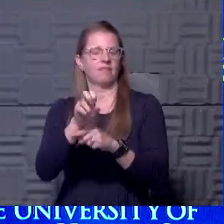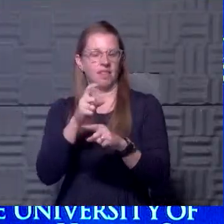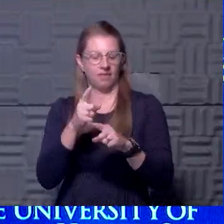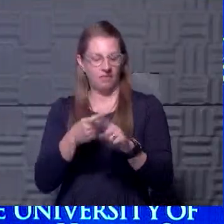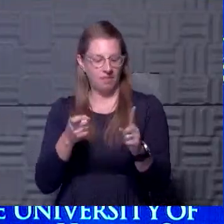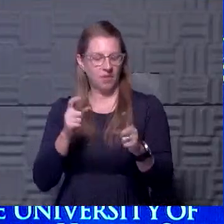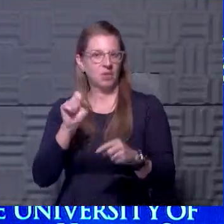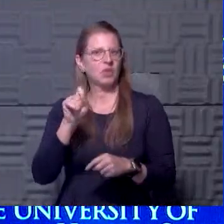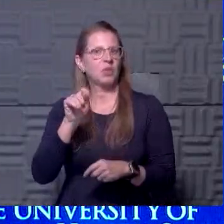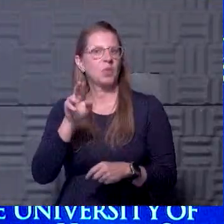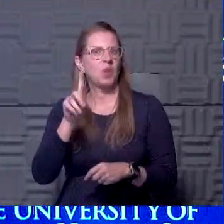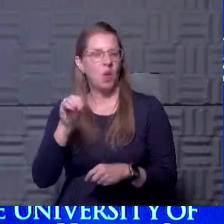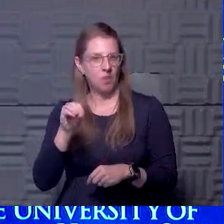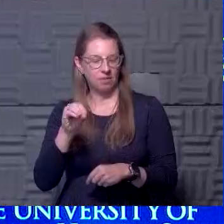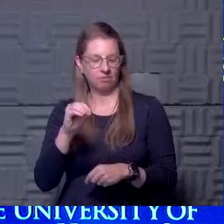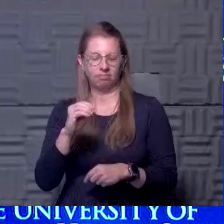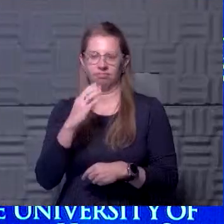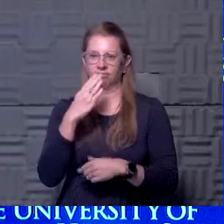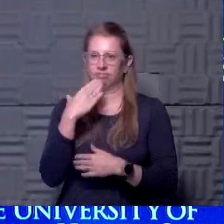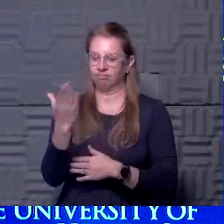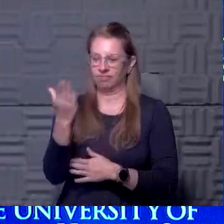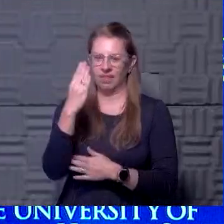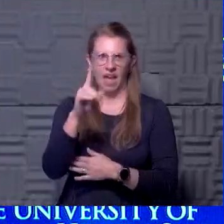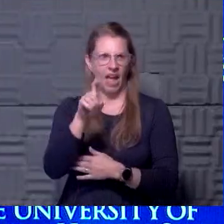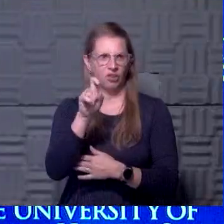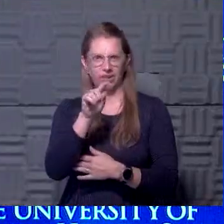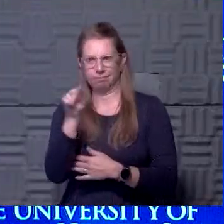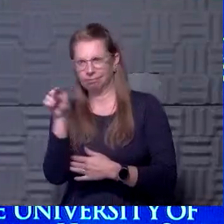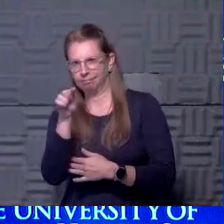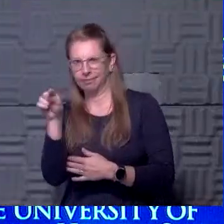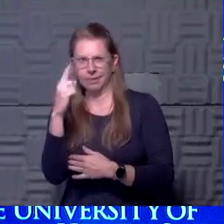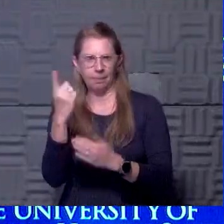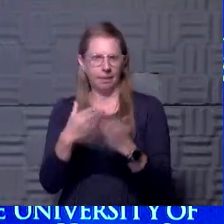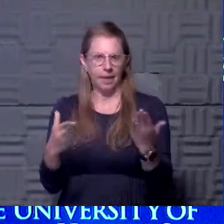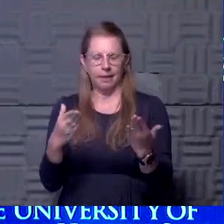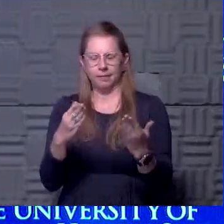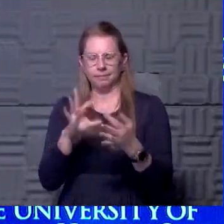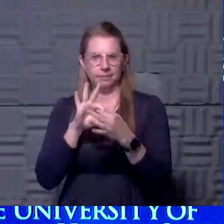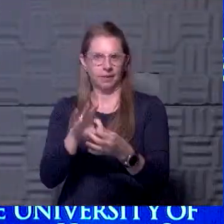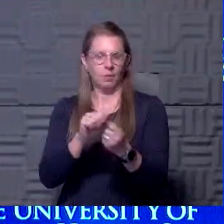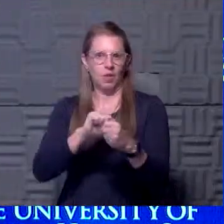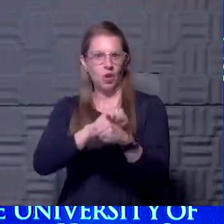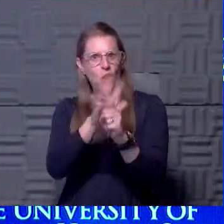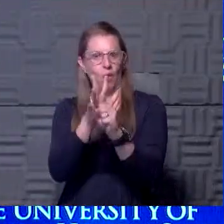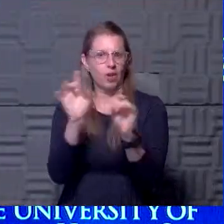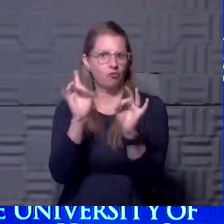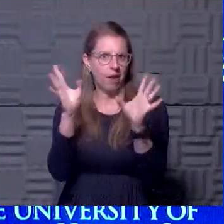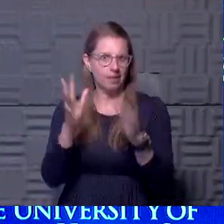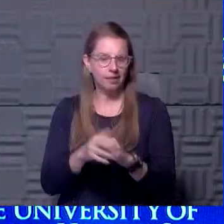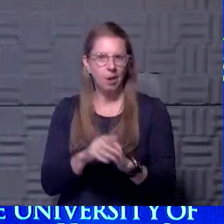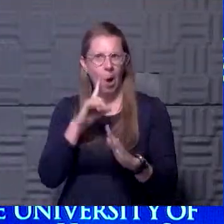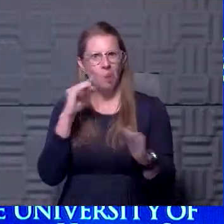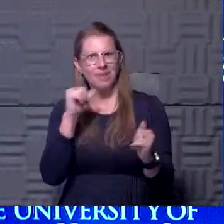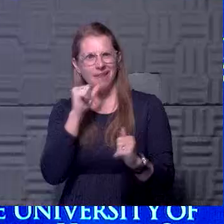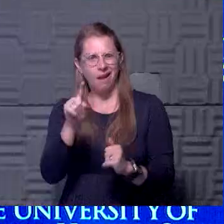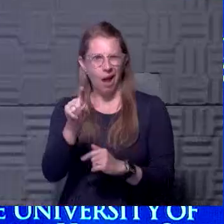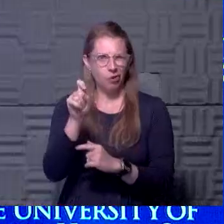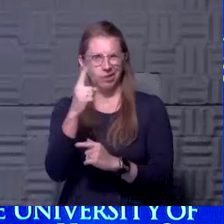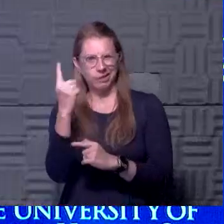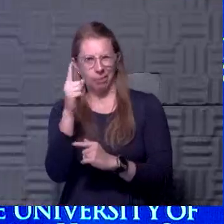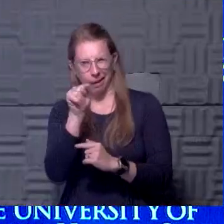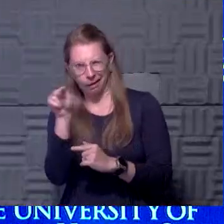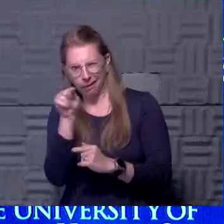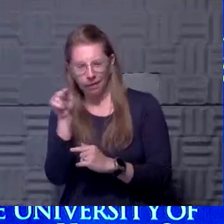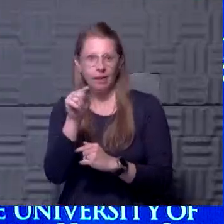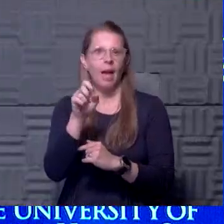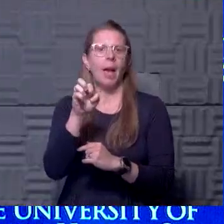with you again this morning. This is a hundred and something episode of the COVID crisis. We wish it wasn't a hundred and something episode. We wish